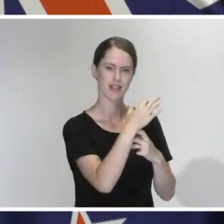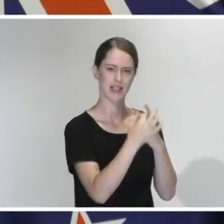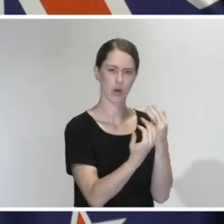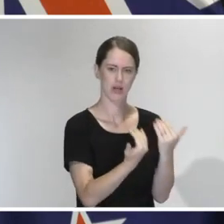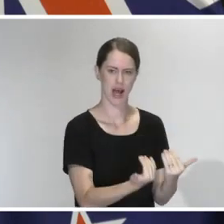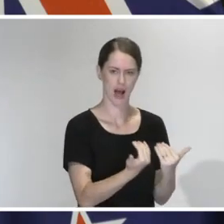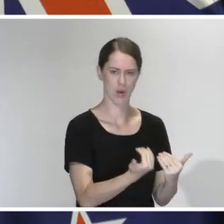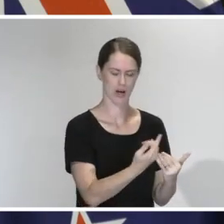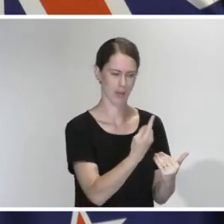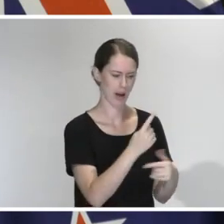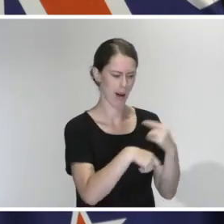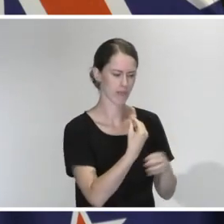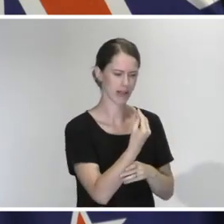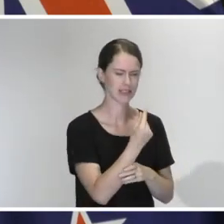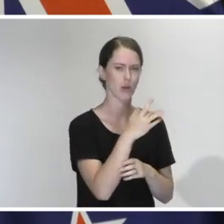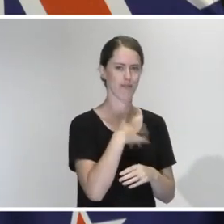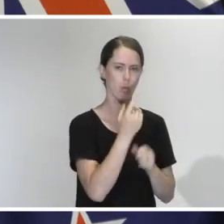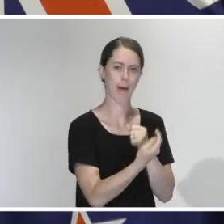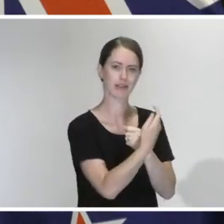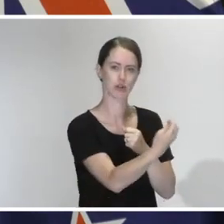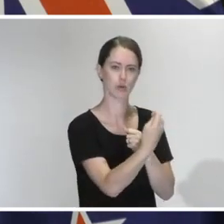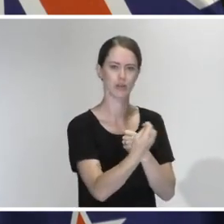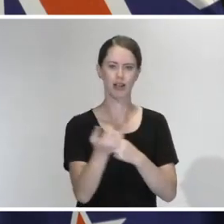around the price and ticketing for it, though.